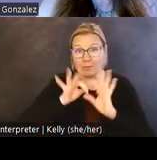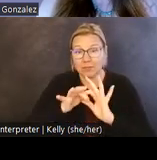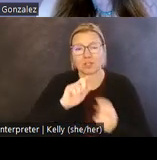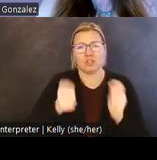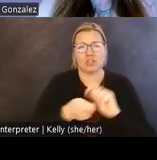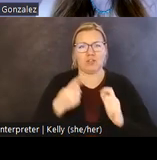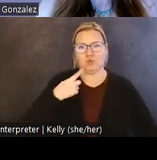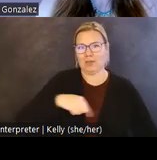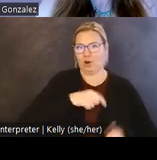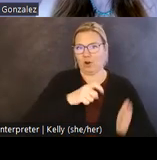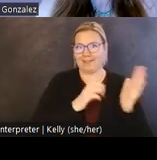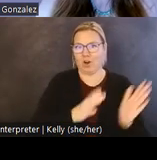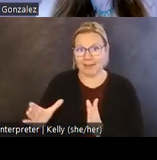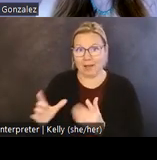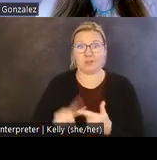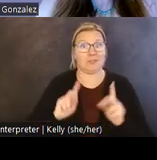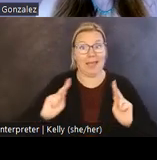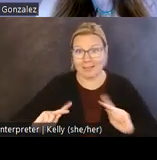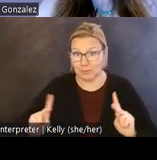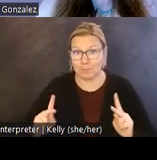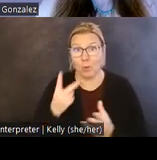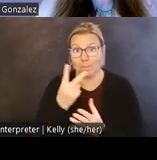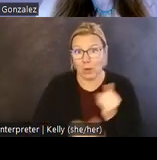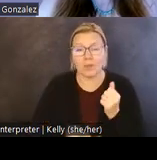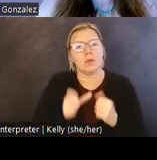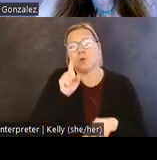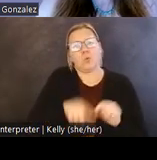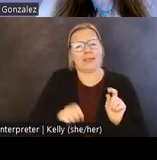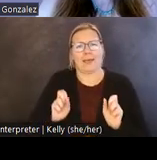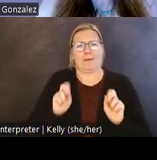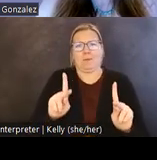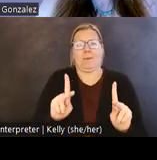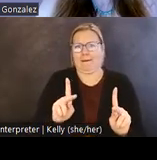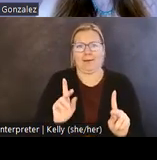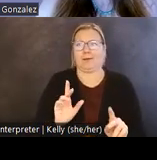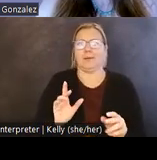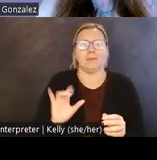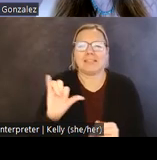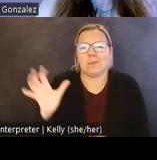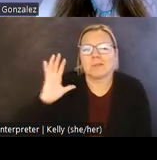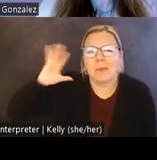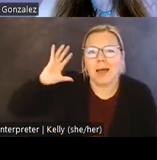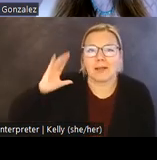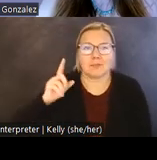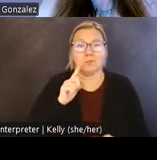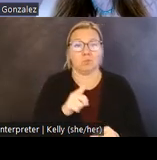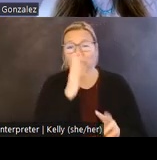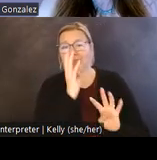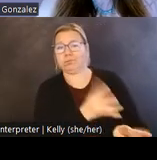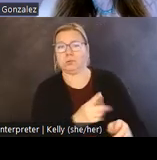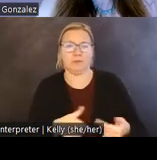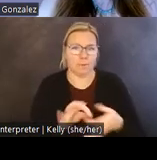archaeologists and as people, and we cannot return to a point in which we did not possess the insights that flow from these